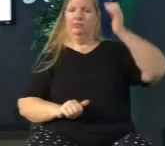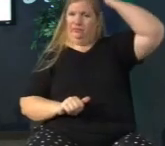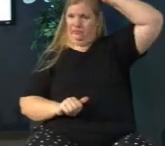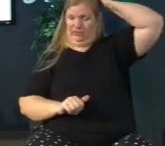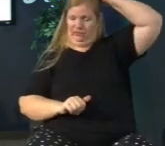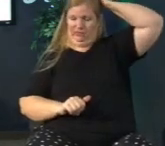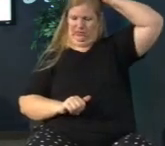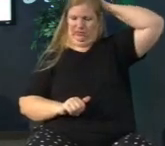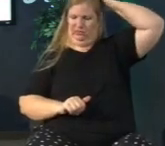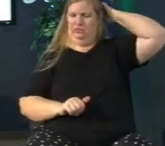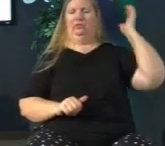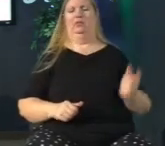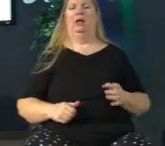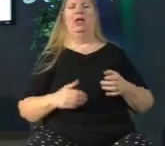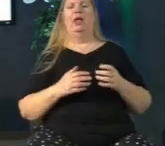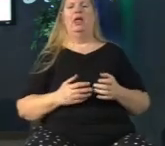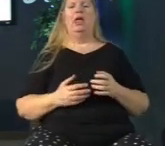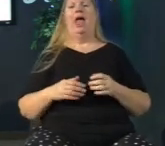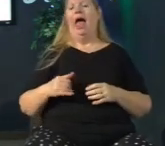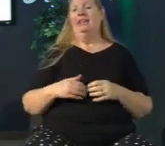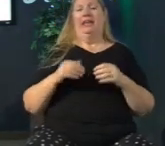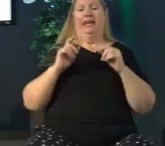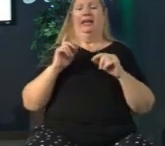realize that they can't get away from it for whatever reason